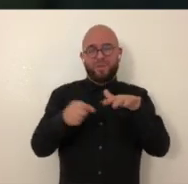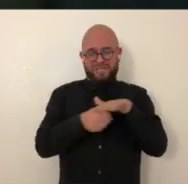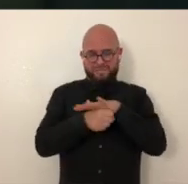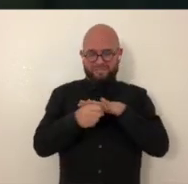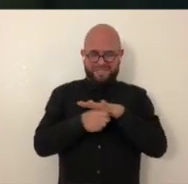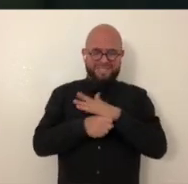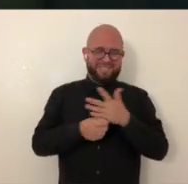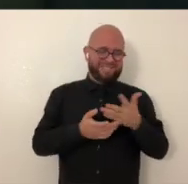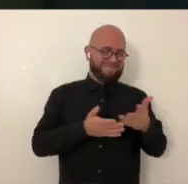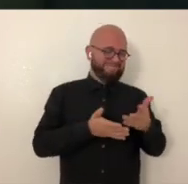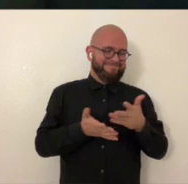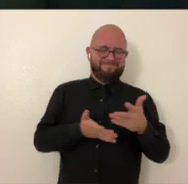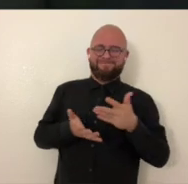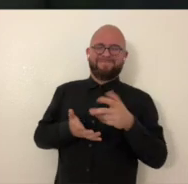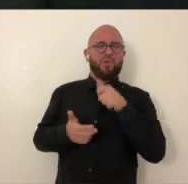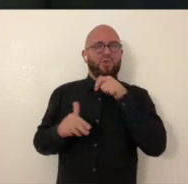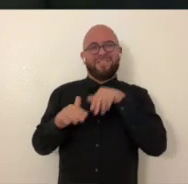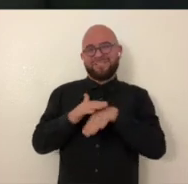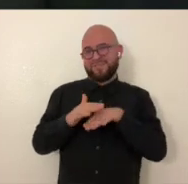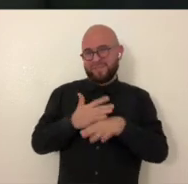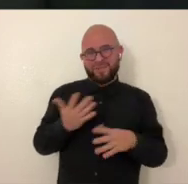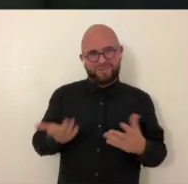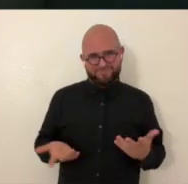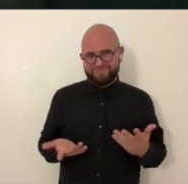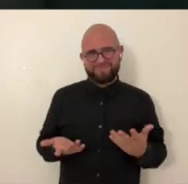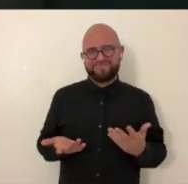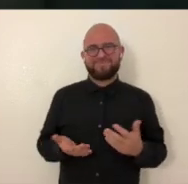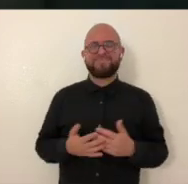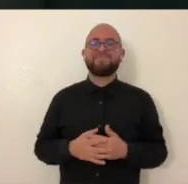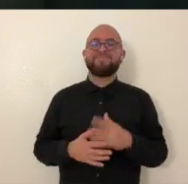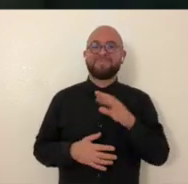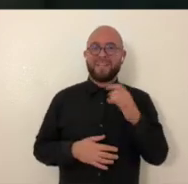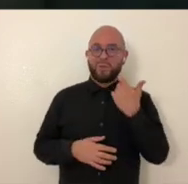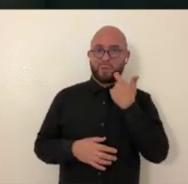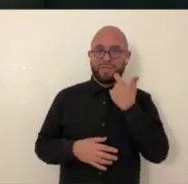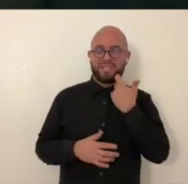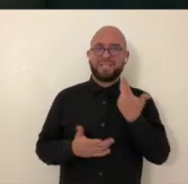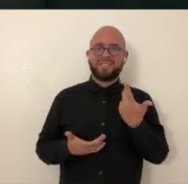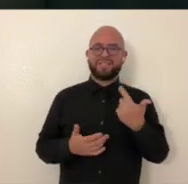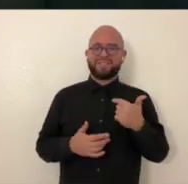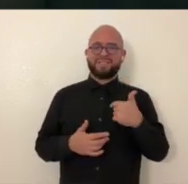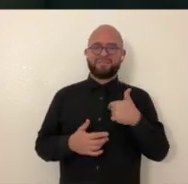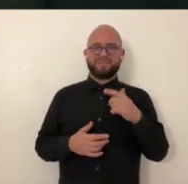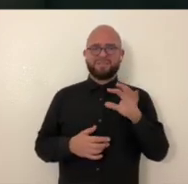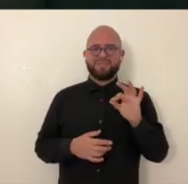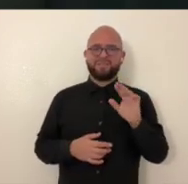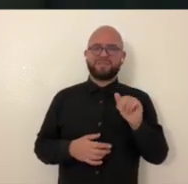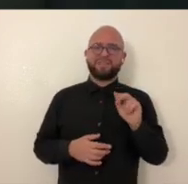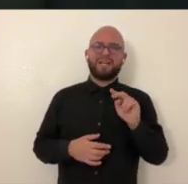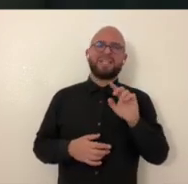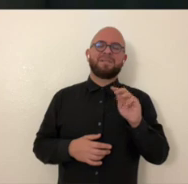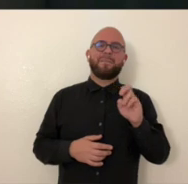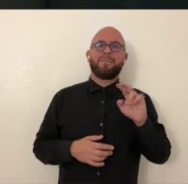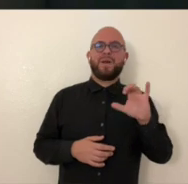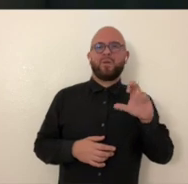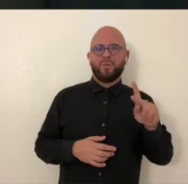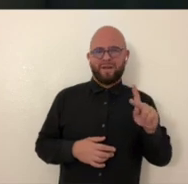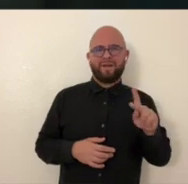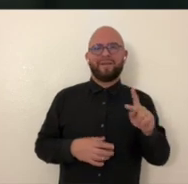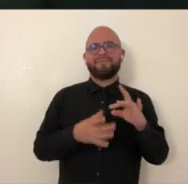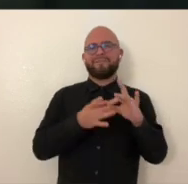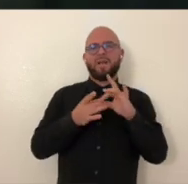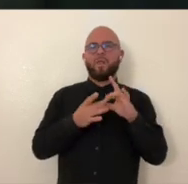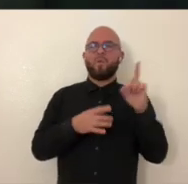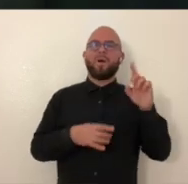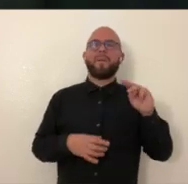gallery spaces and art schools can be so inaccessible. And I'm also recently I'm I'm a Franz Merrick